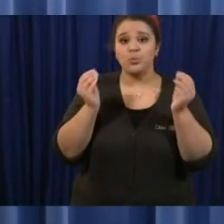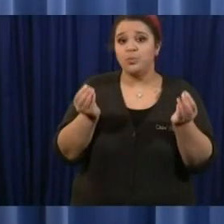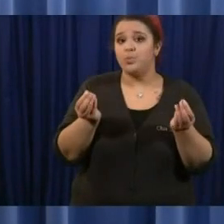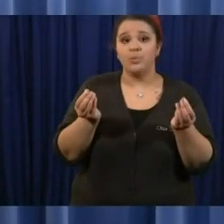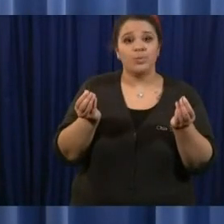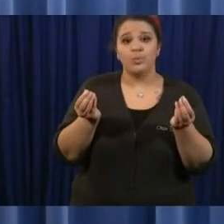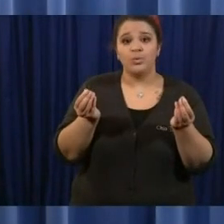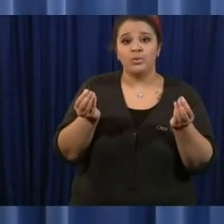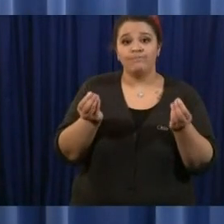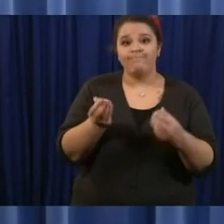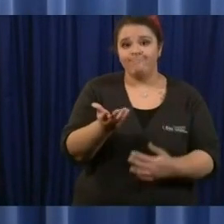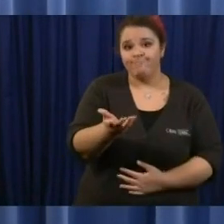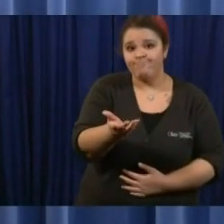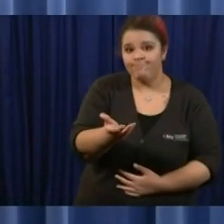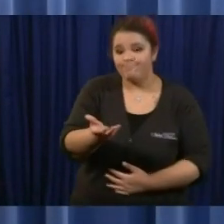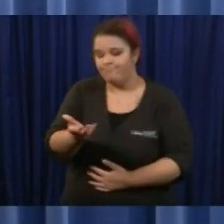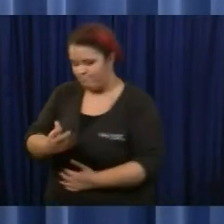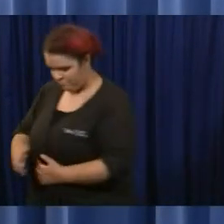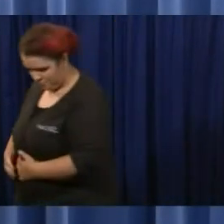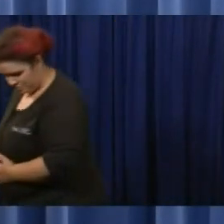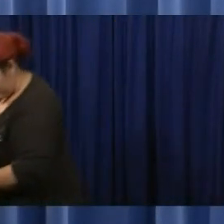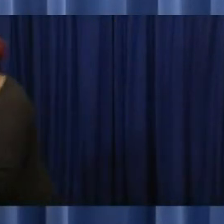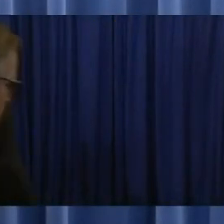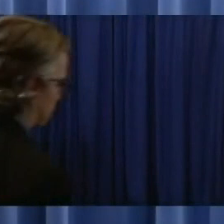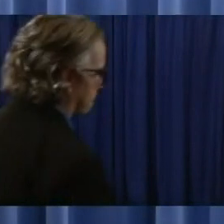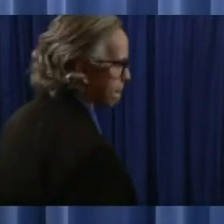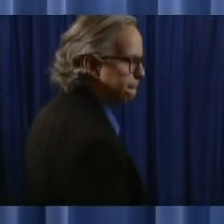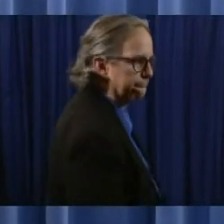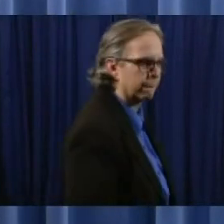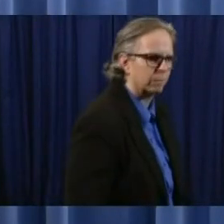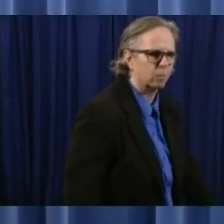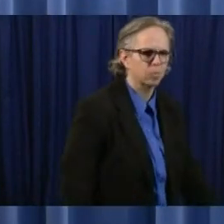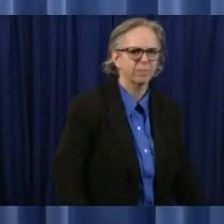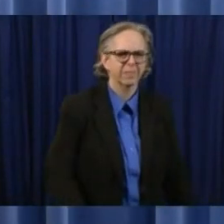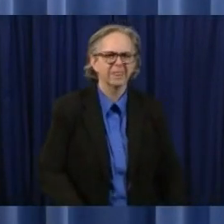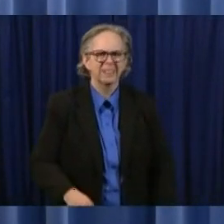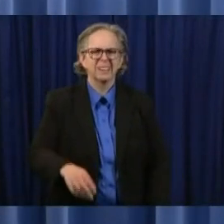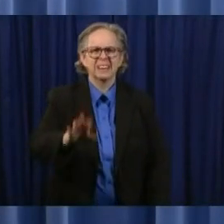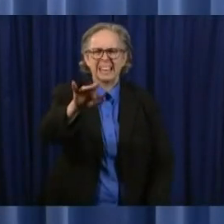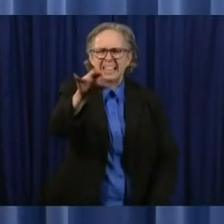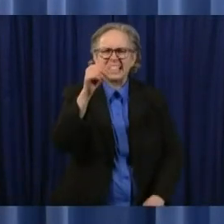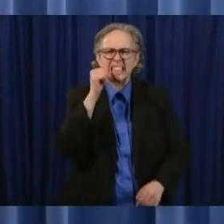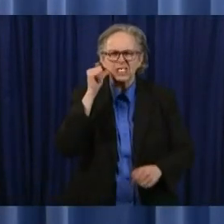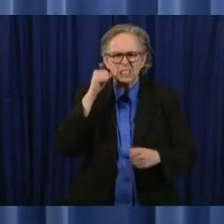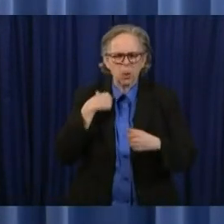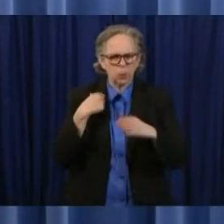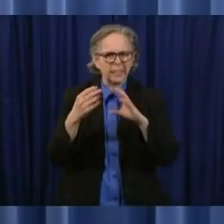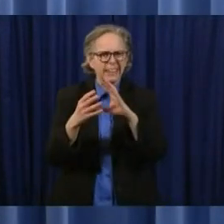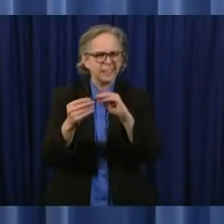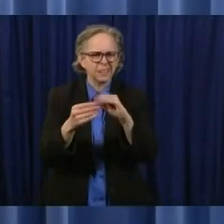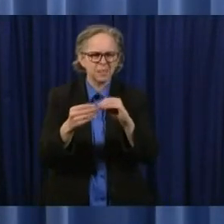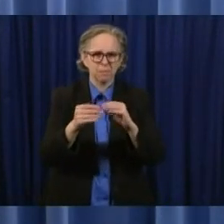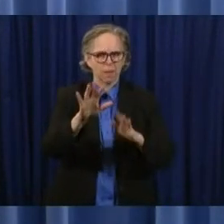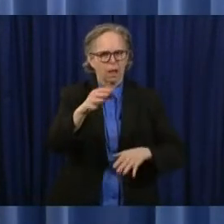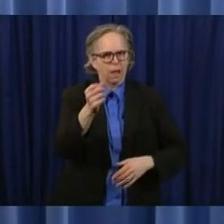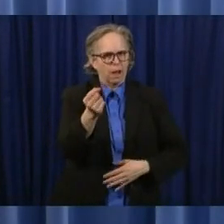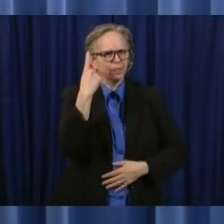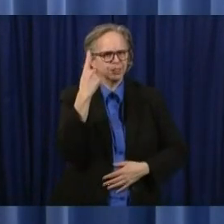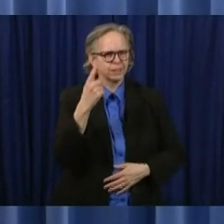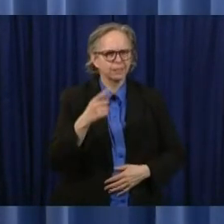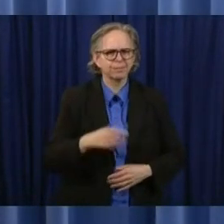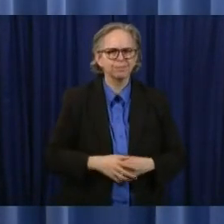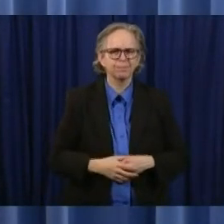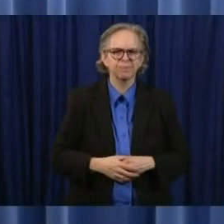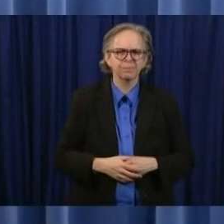uh we talked about that yesterday um i understand that we think that is the best